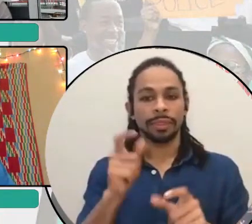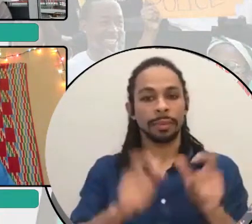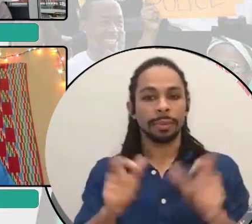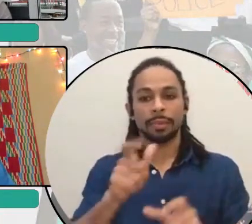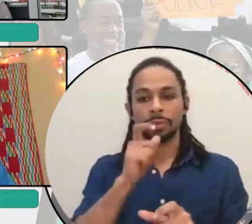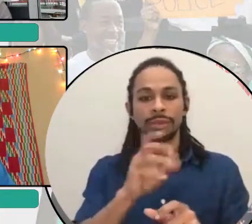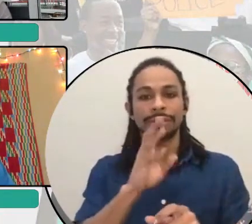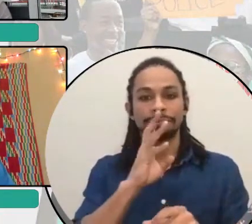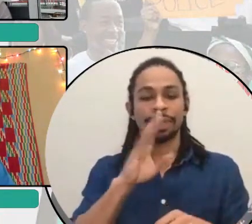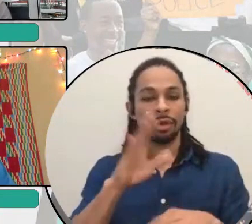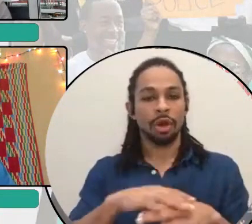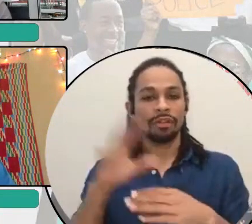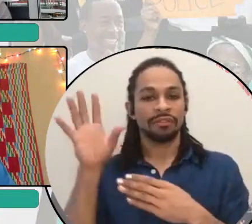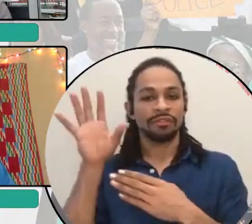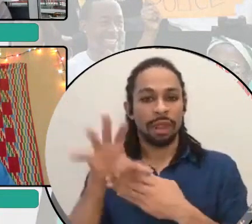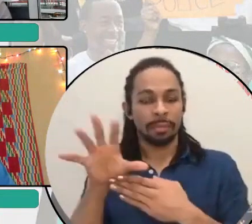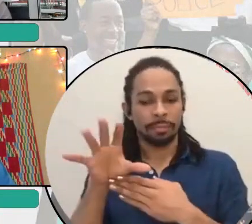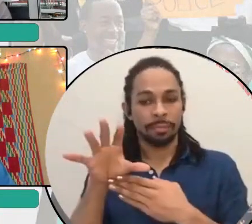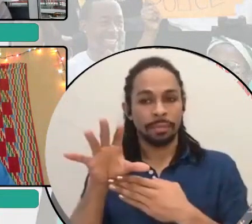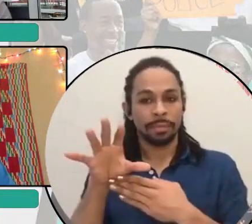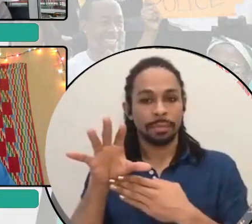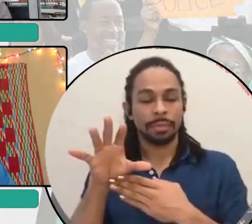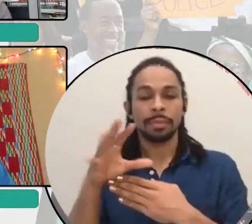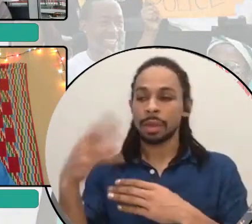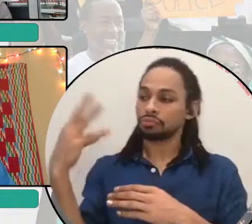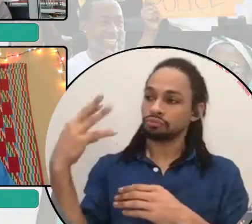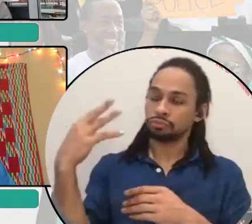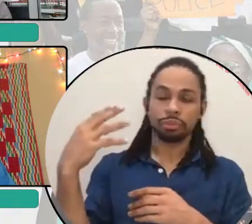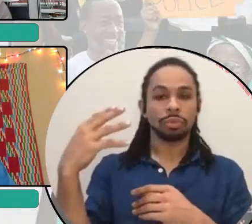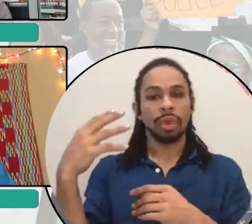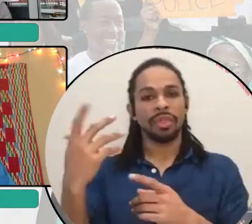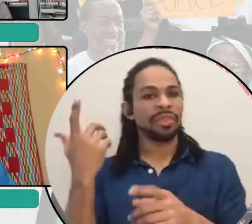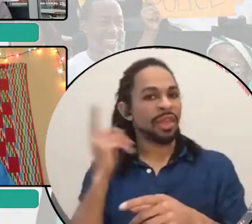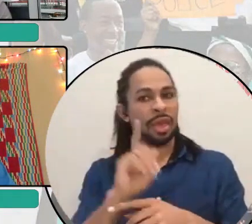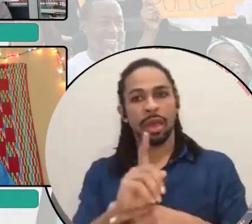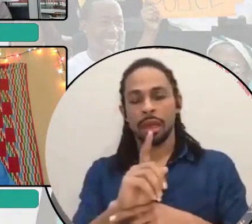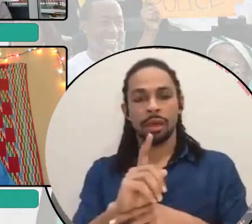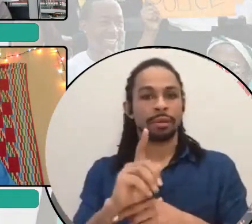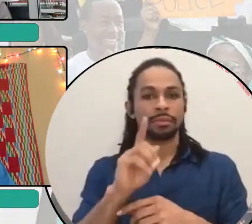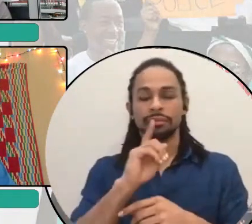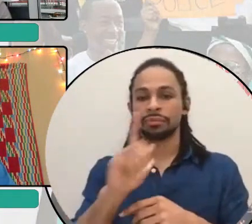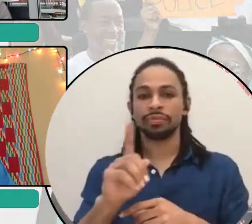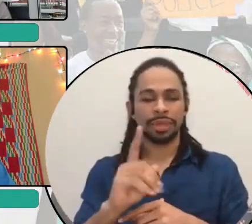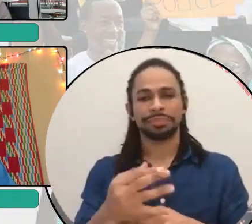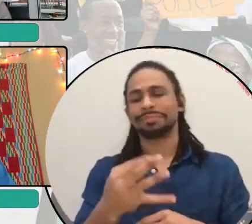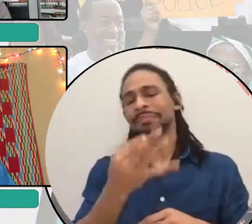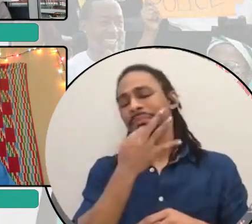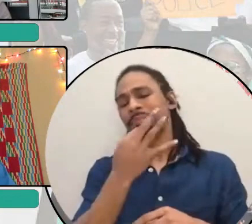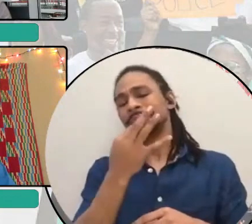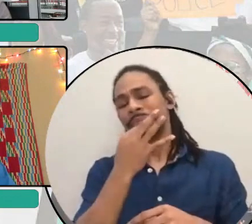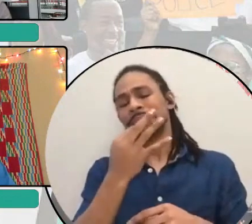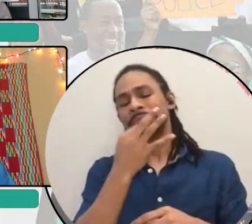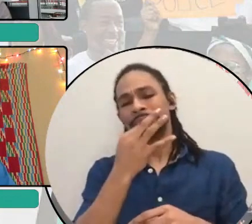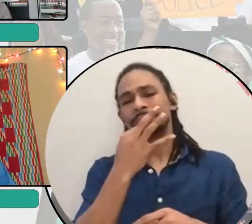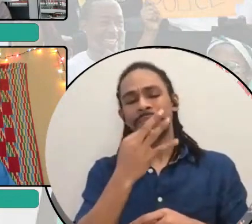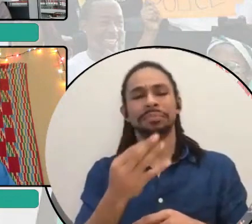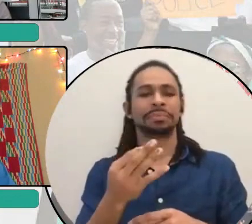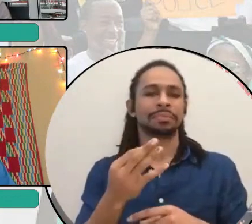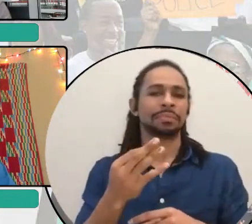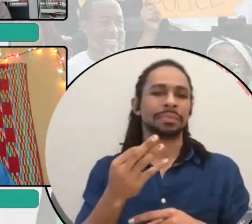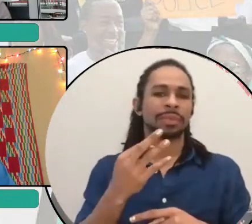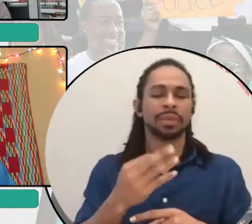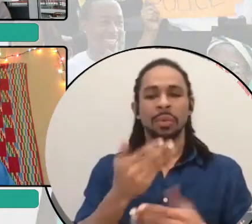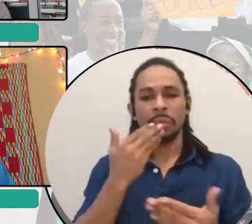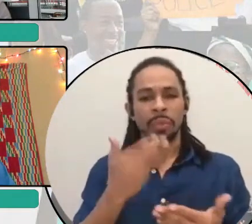film, uh, are so erudite, uh, in terms of the fields of